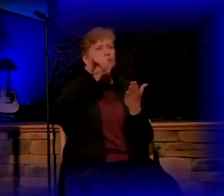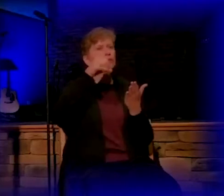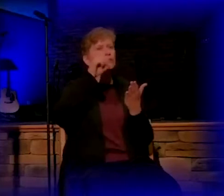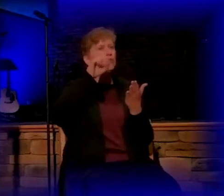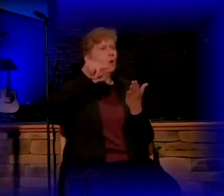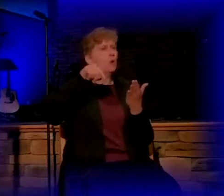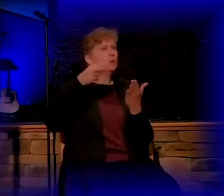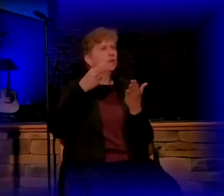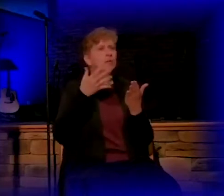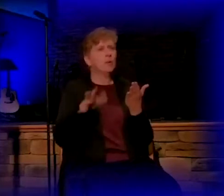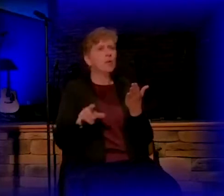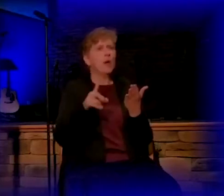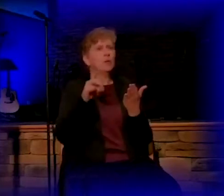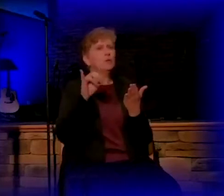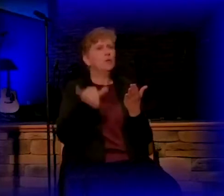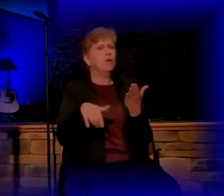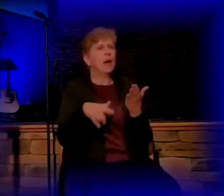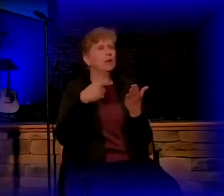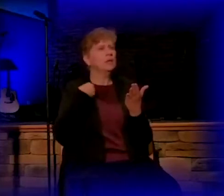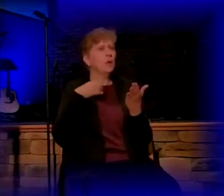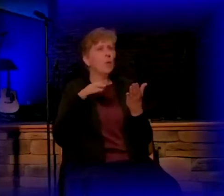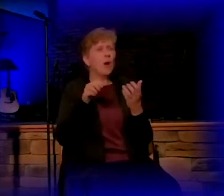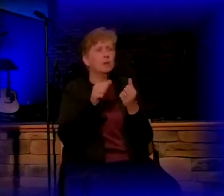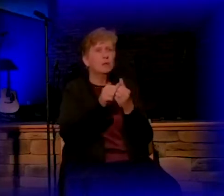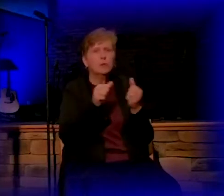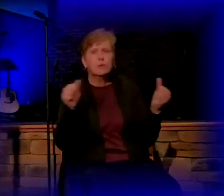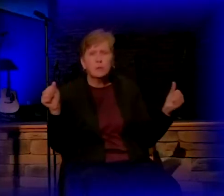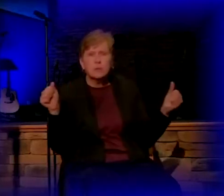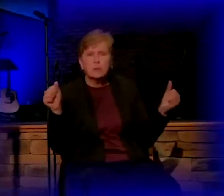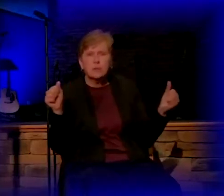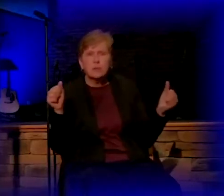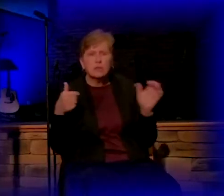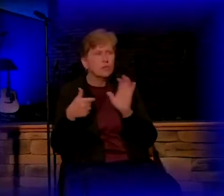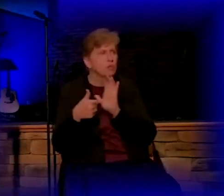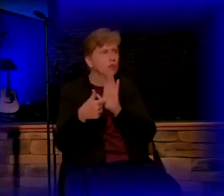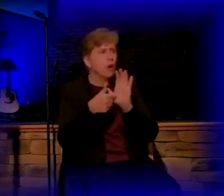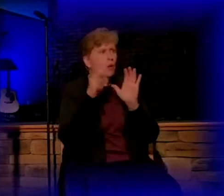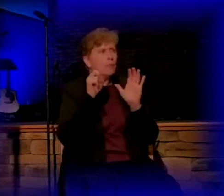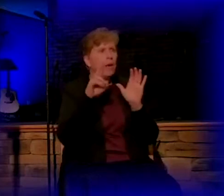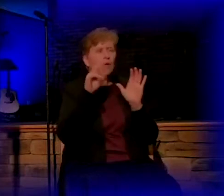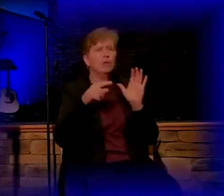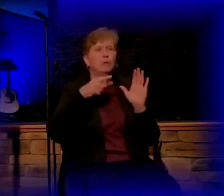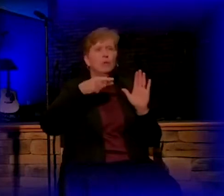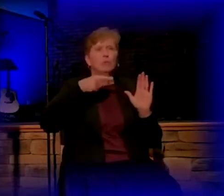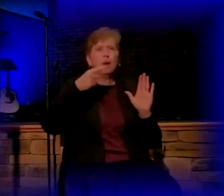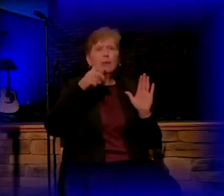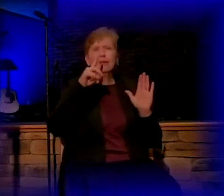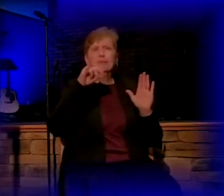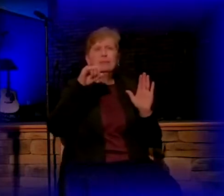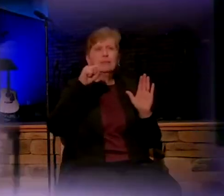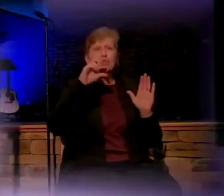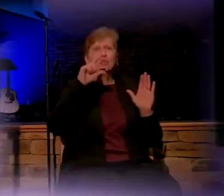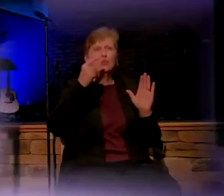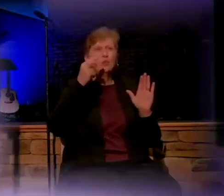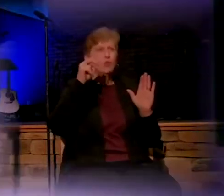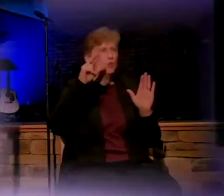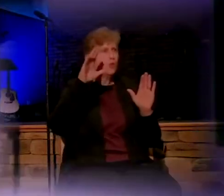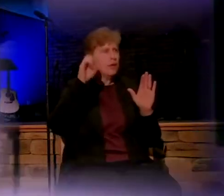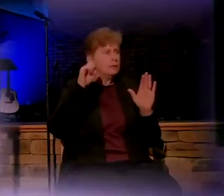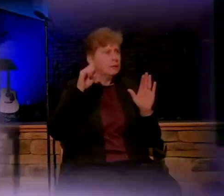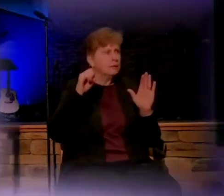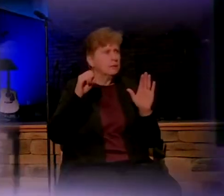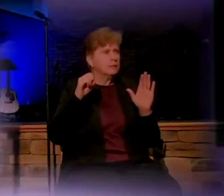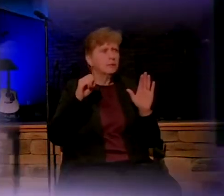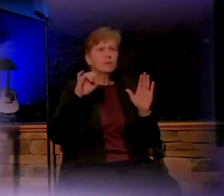He didn't want to expose her to public disgrace. So here you got this guy. He is faithful